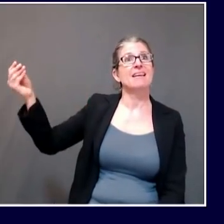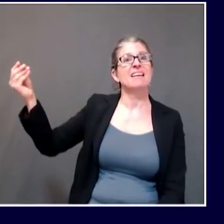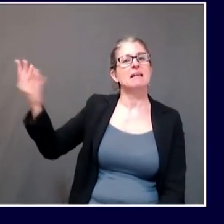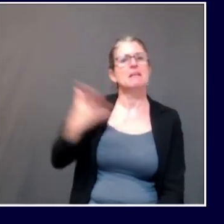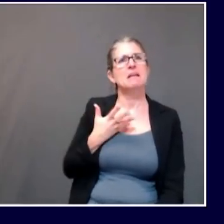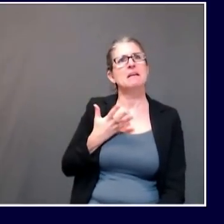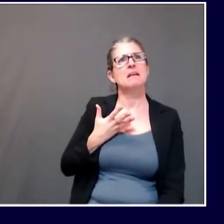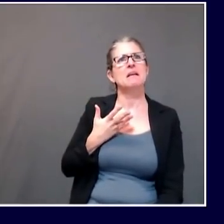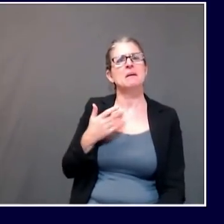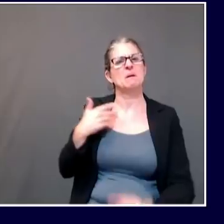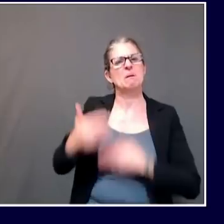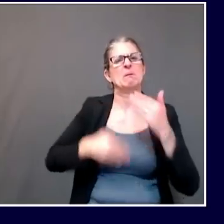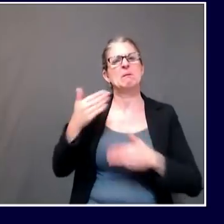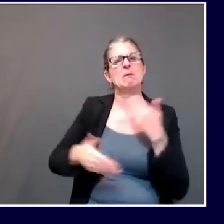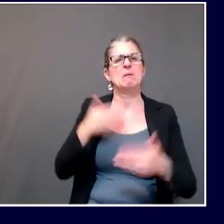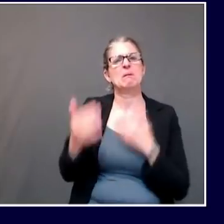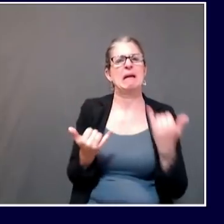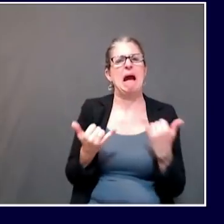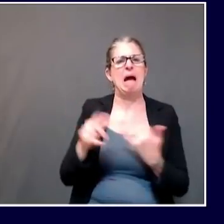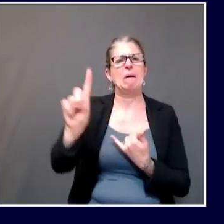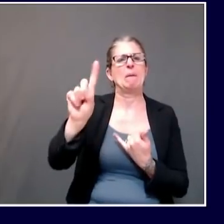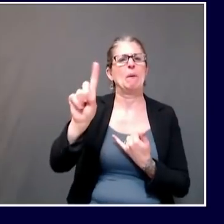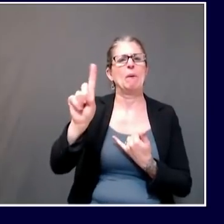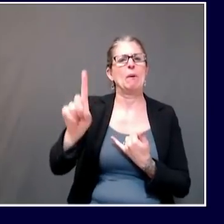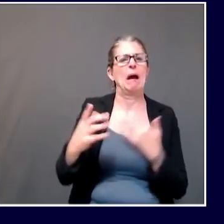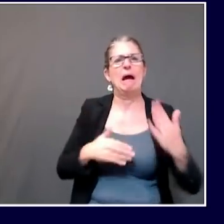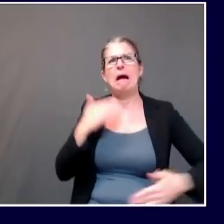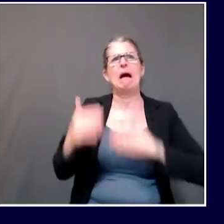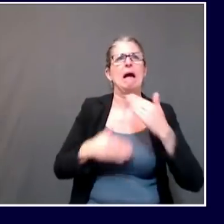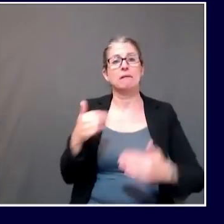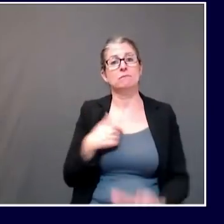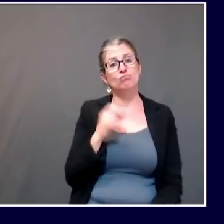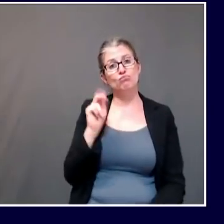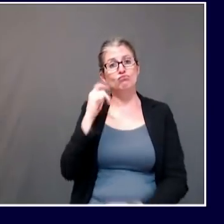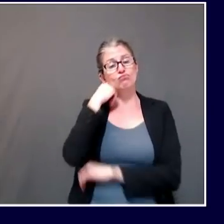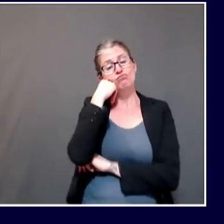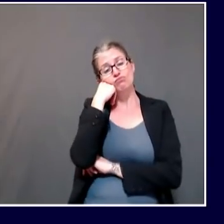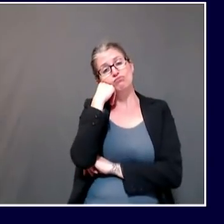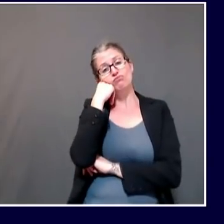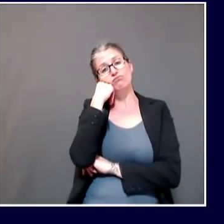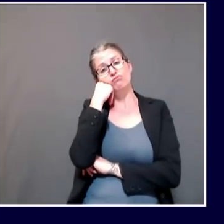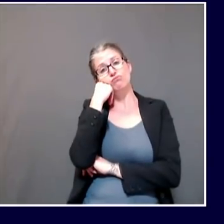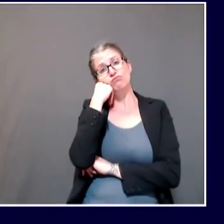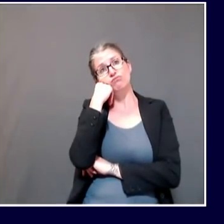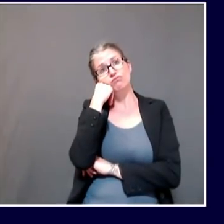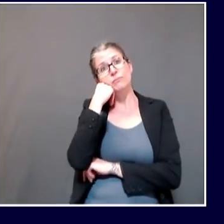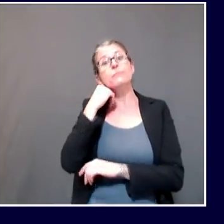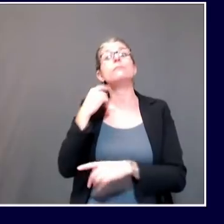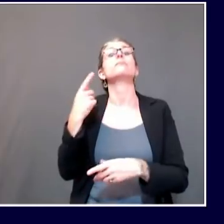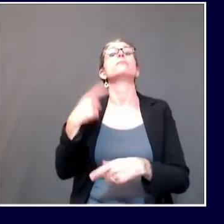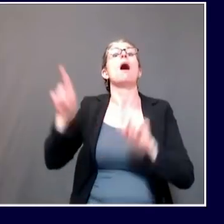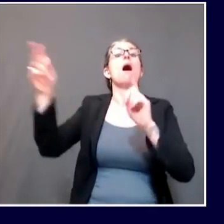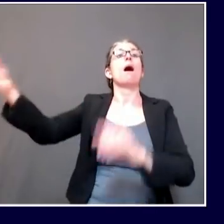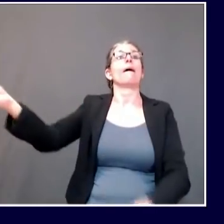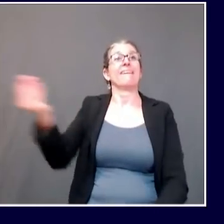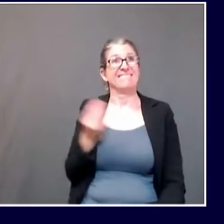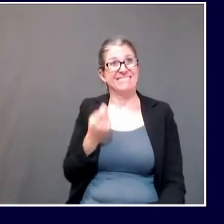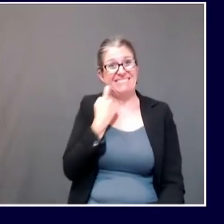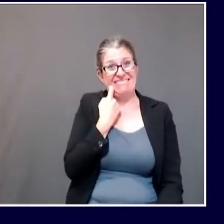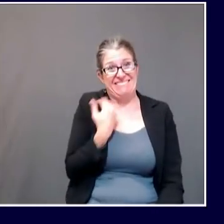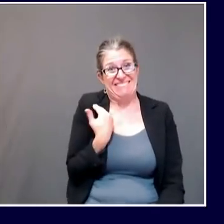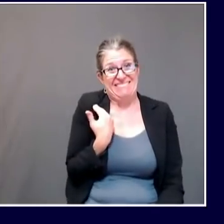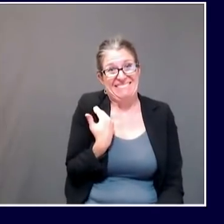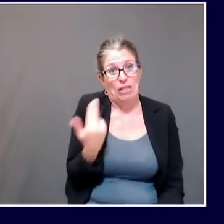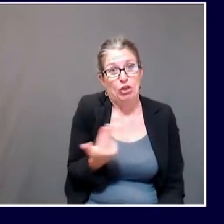Their guidance itself just came out last Thursday, and it came out within hours of it coming out. There was the vote,